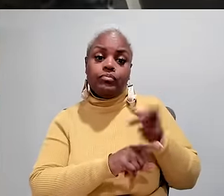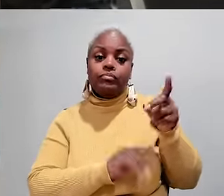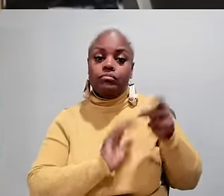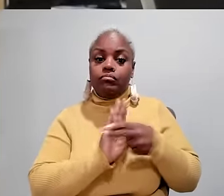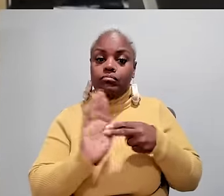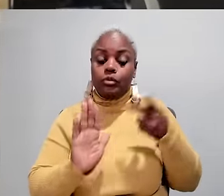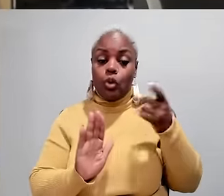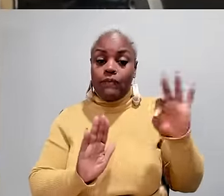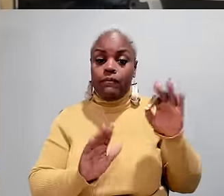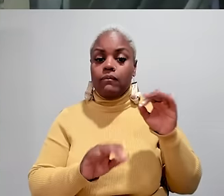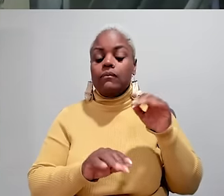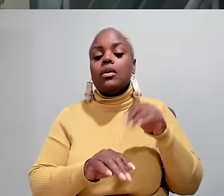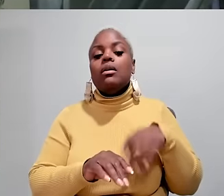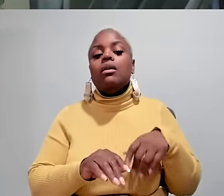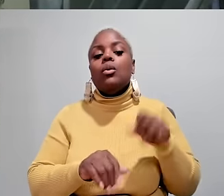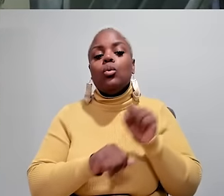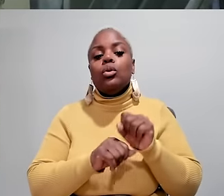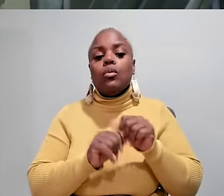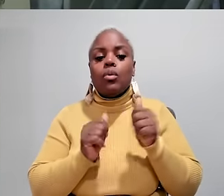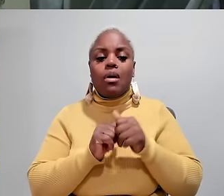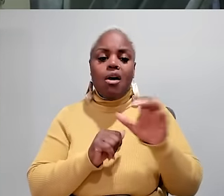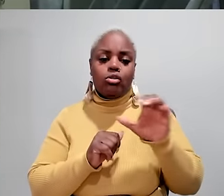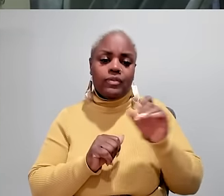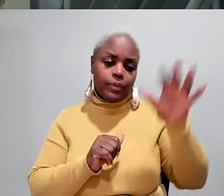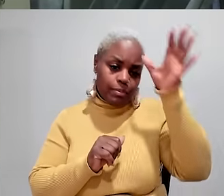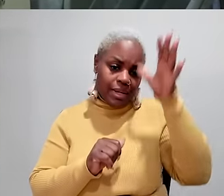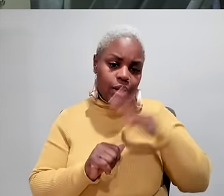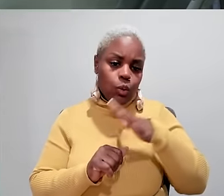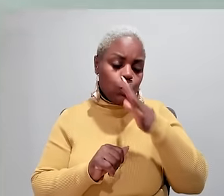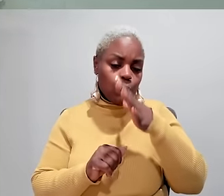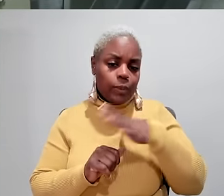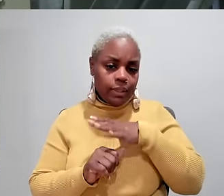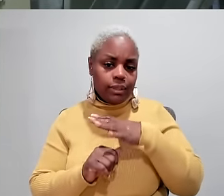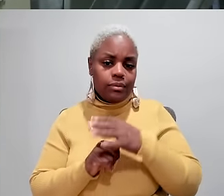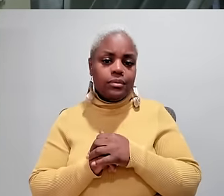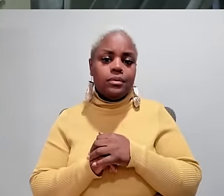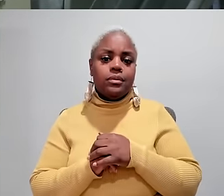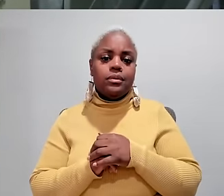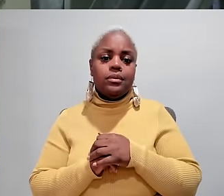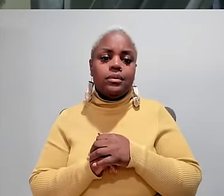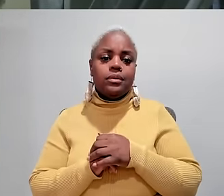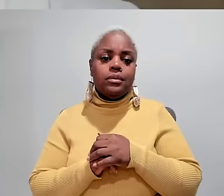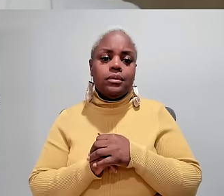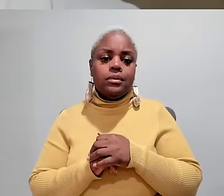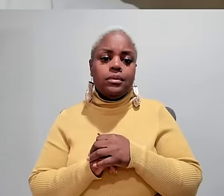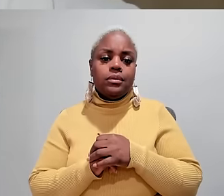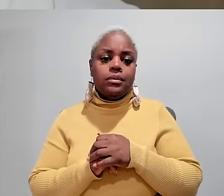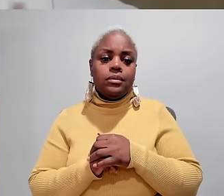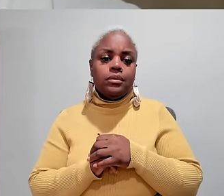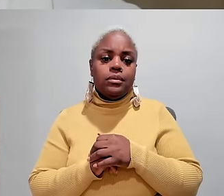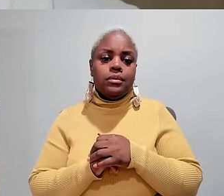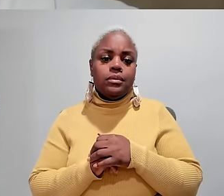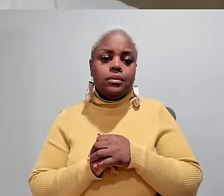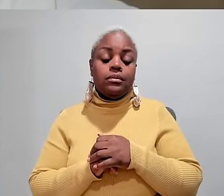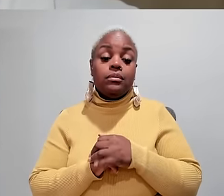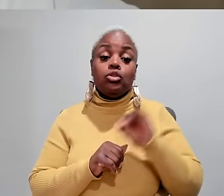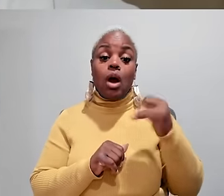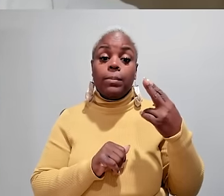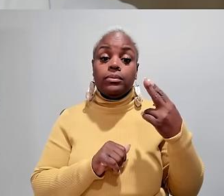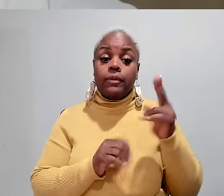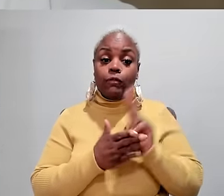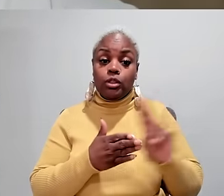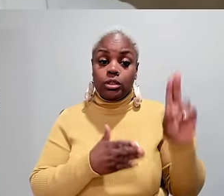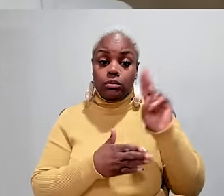diagnosed dr. off and works with hundreds of men and women who have the disease ALS patients are America